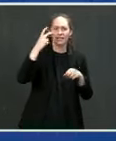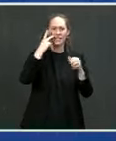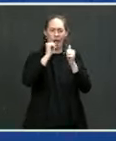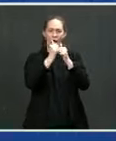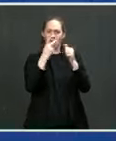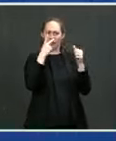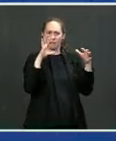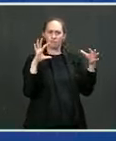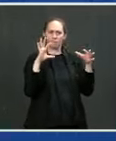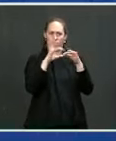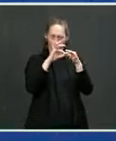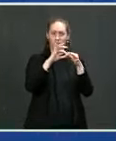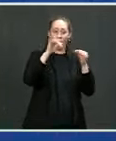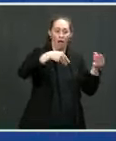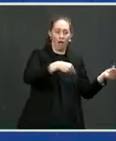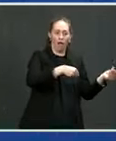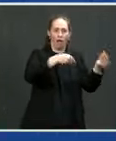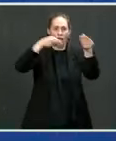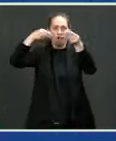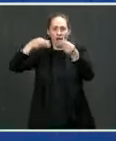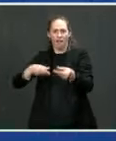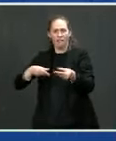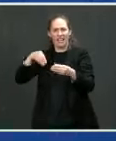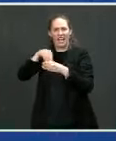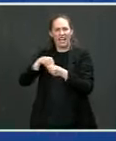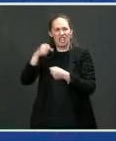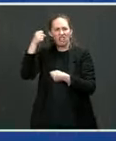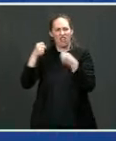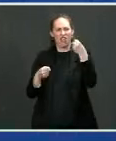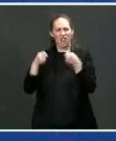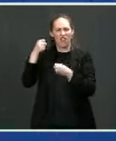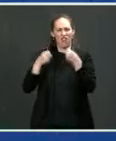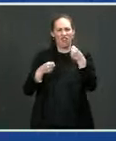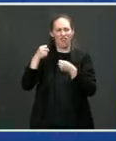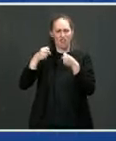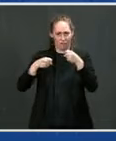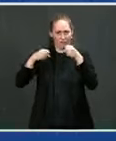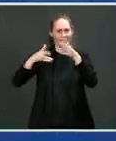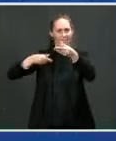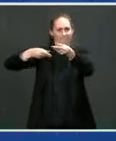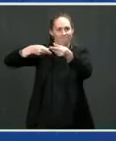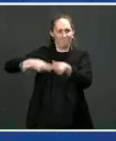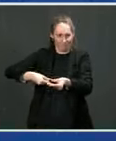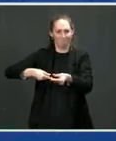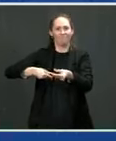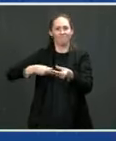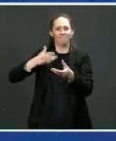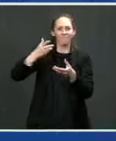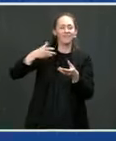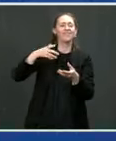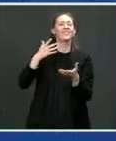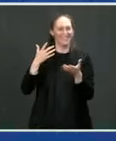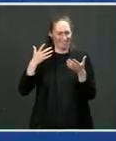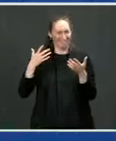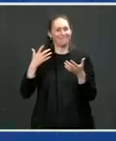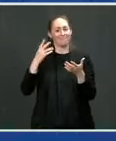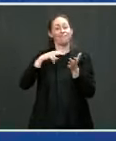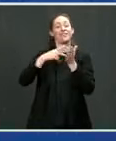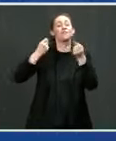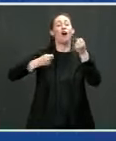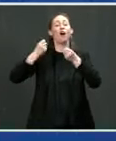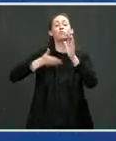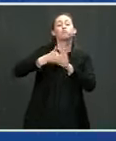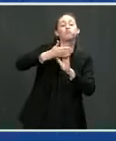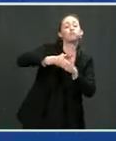this vehicle, this battery pack right here in order to to power our buses. We take over almost six of these